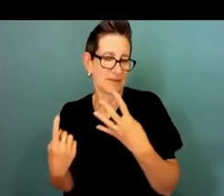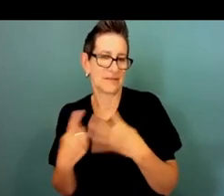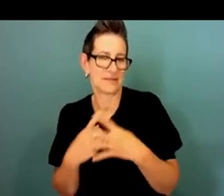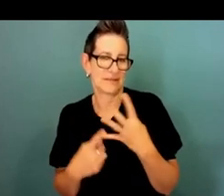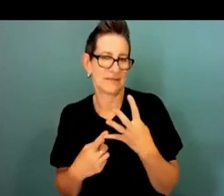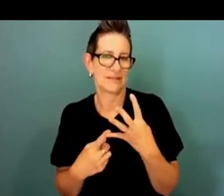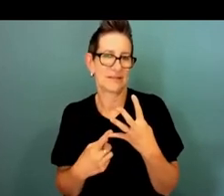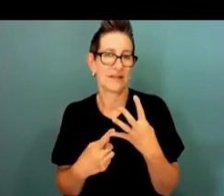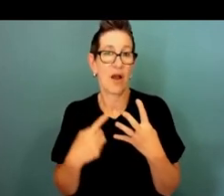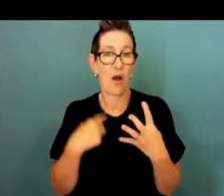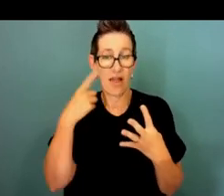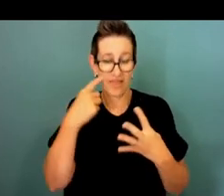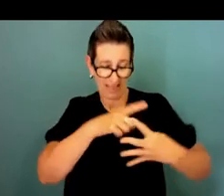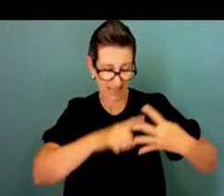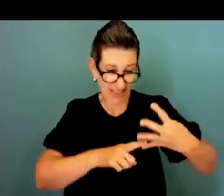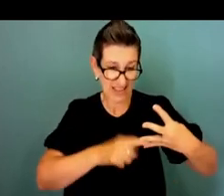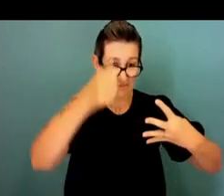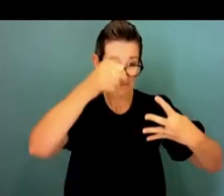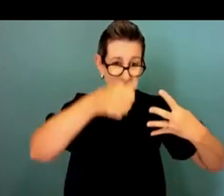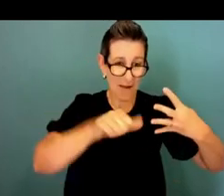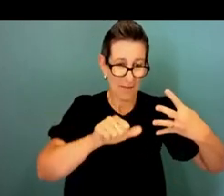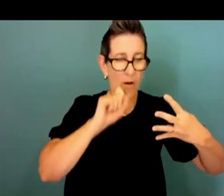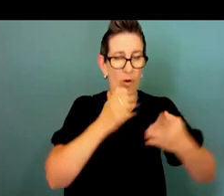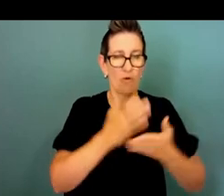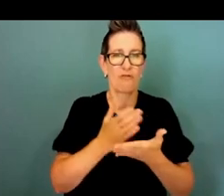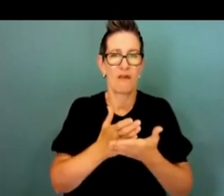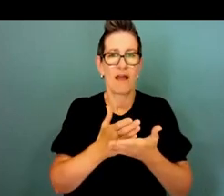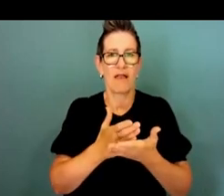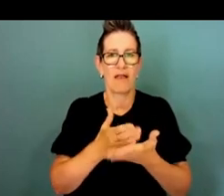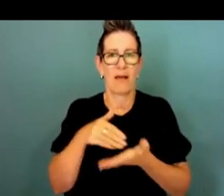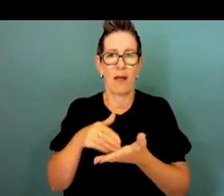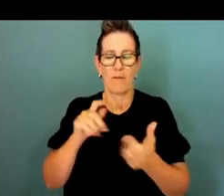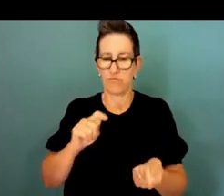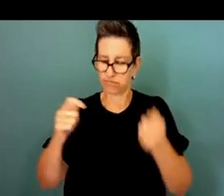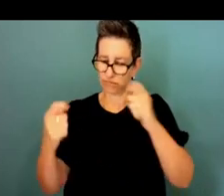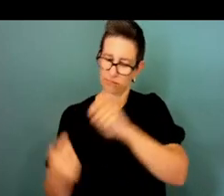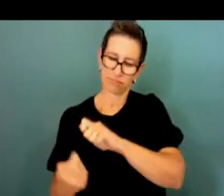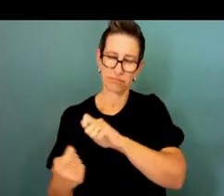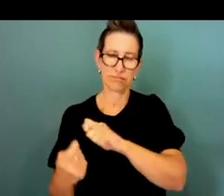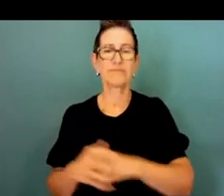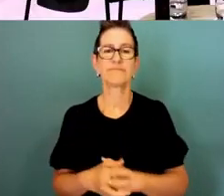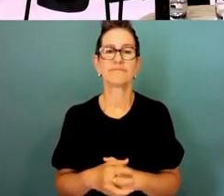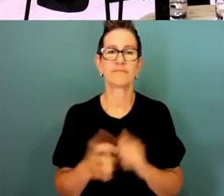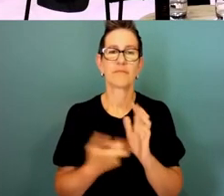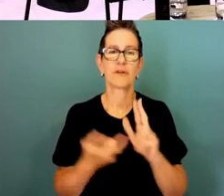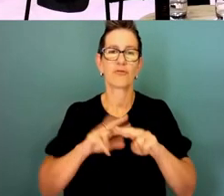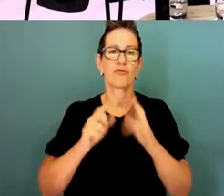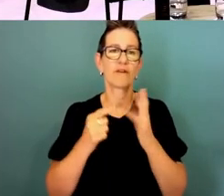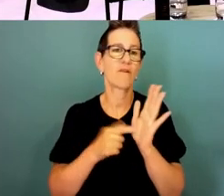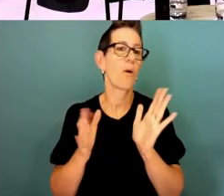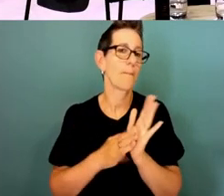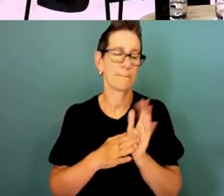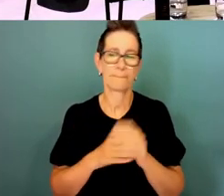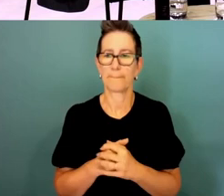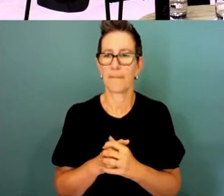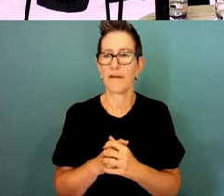I think will help us really adapt to the reform challenge that lies ahead thanks for